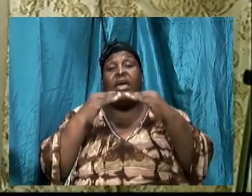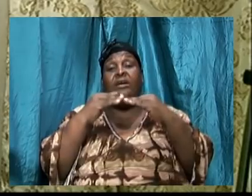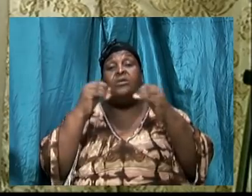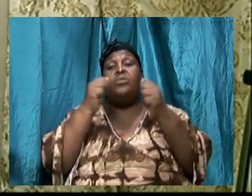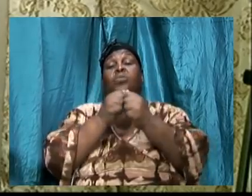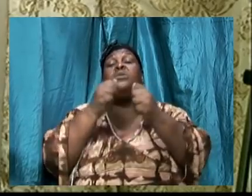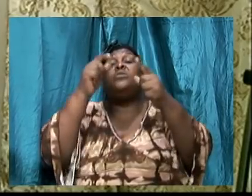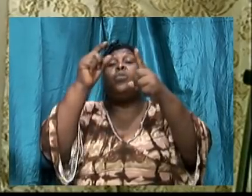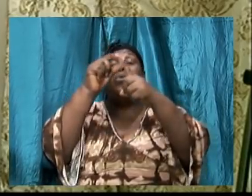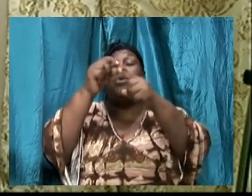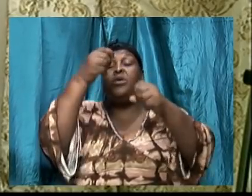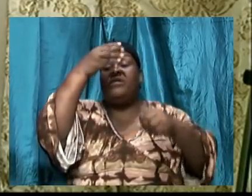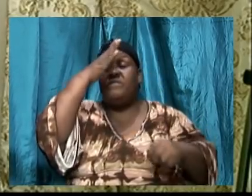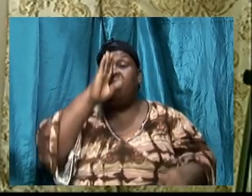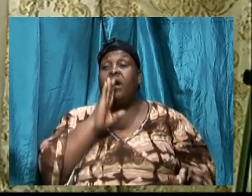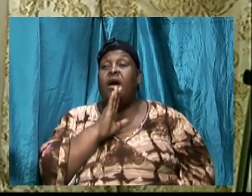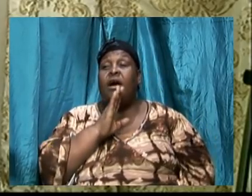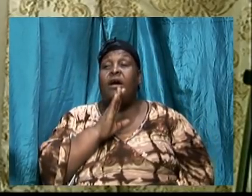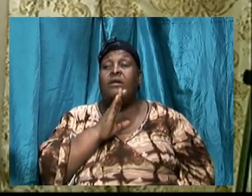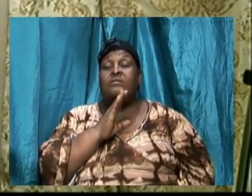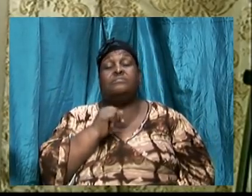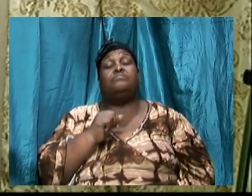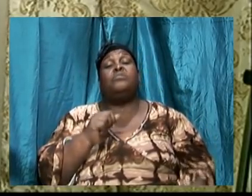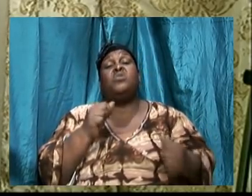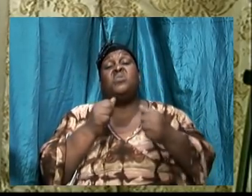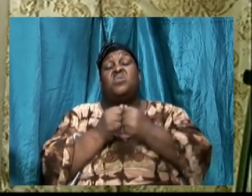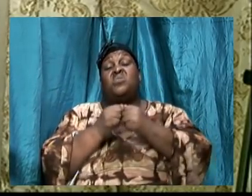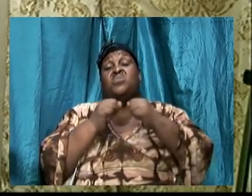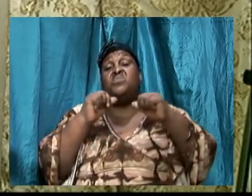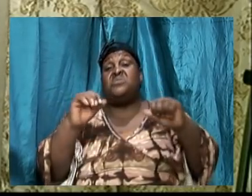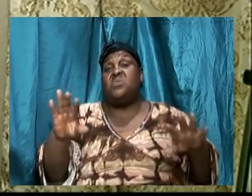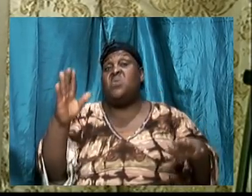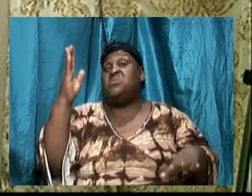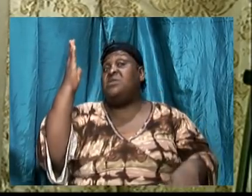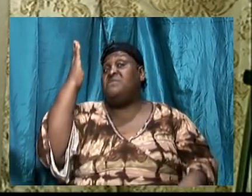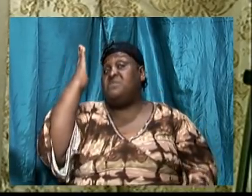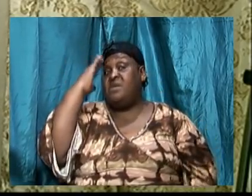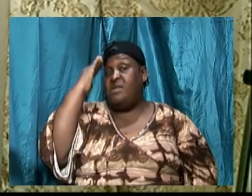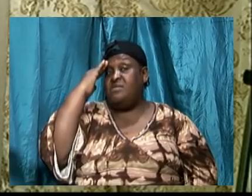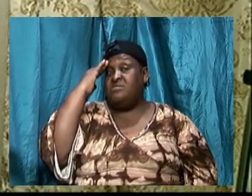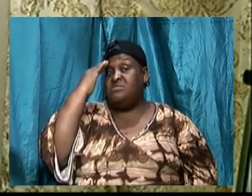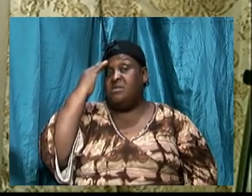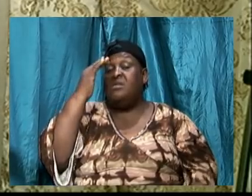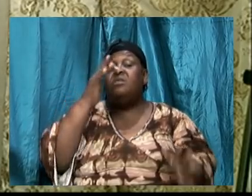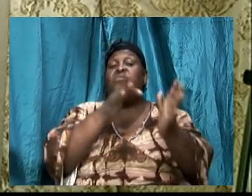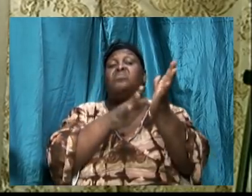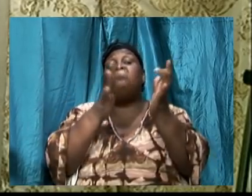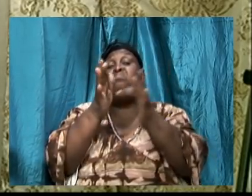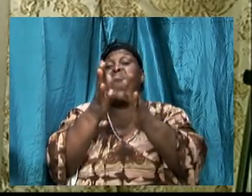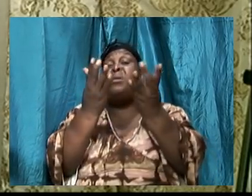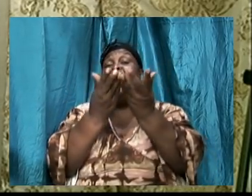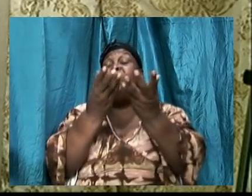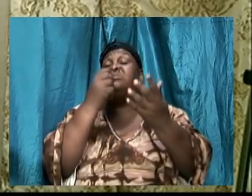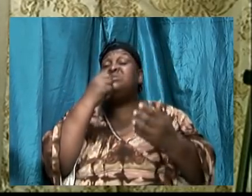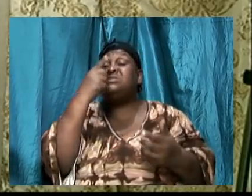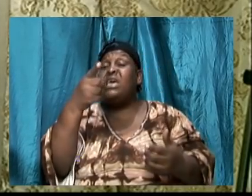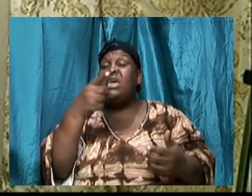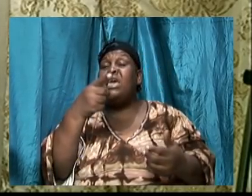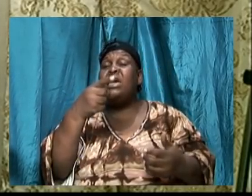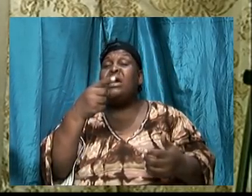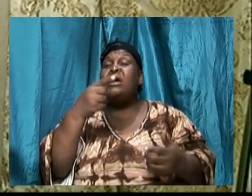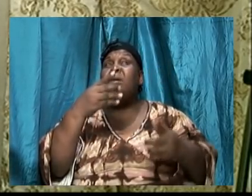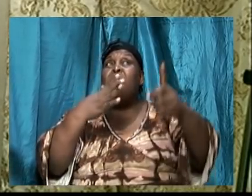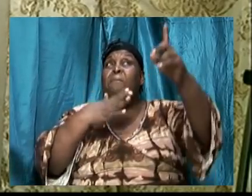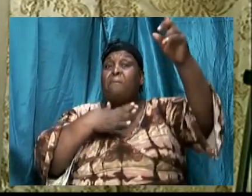said, my people are destroyed for lack of knowledge. So that not having the knowledge